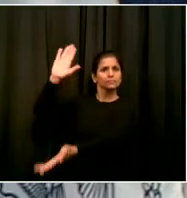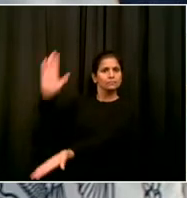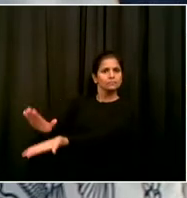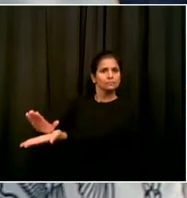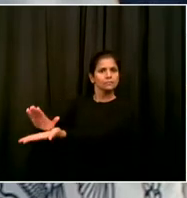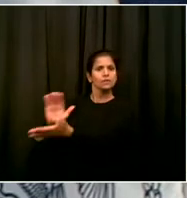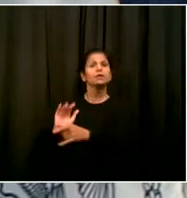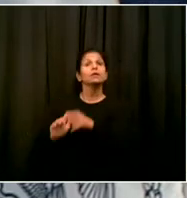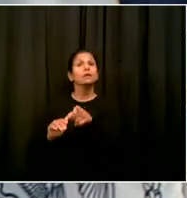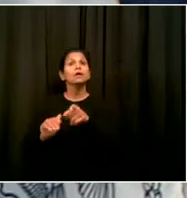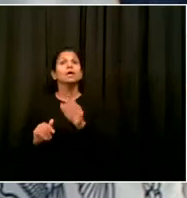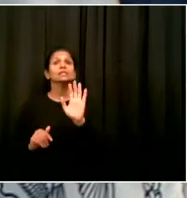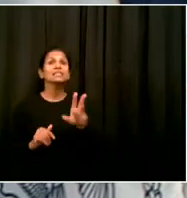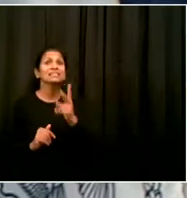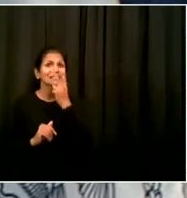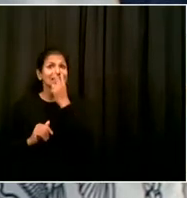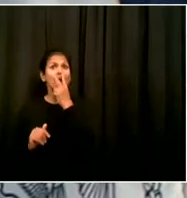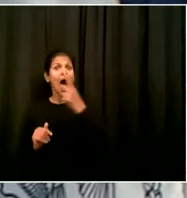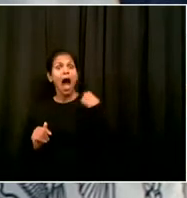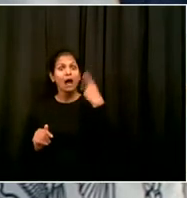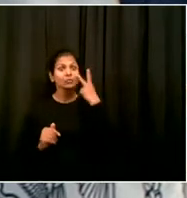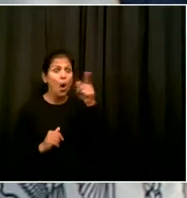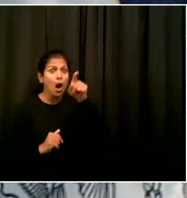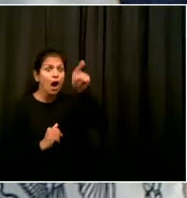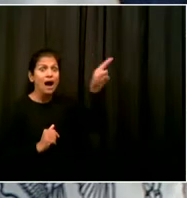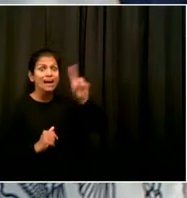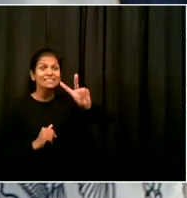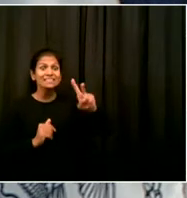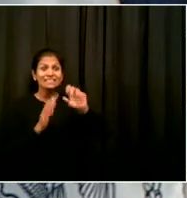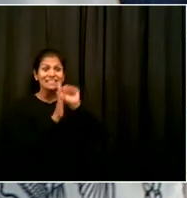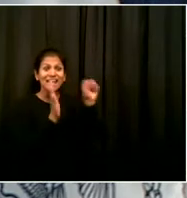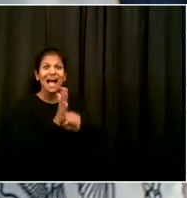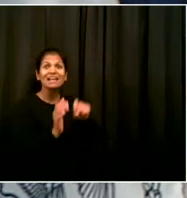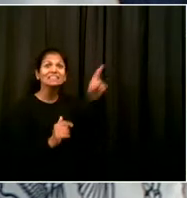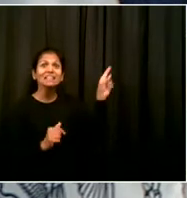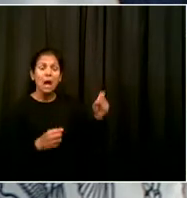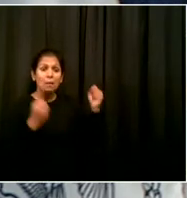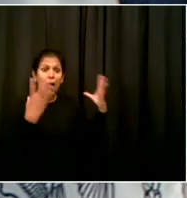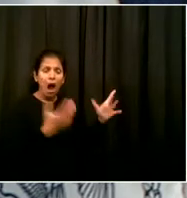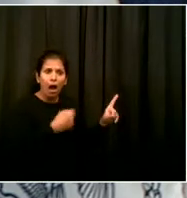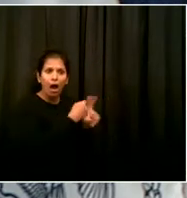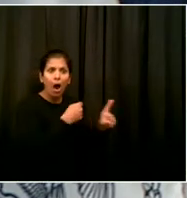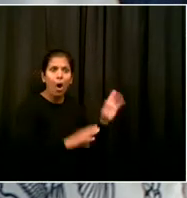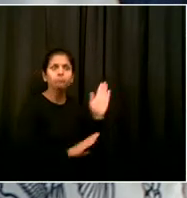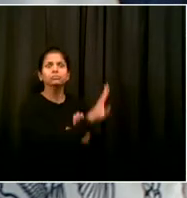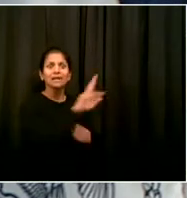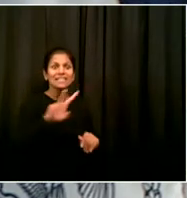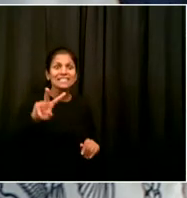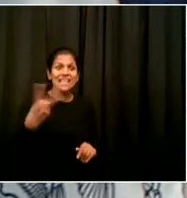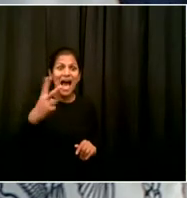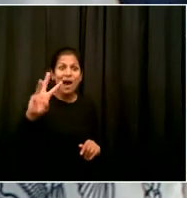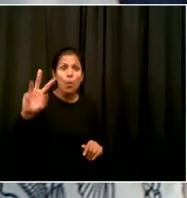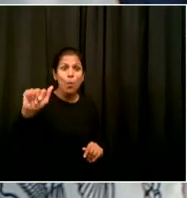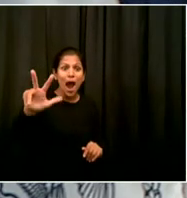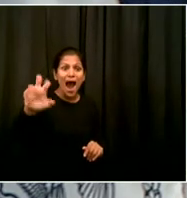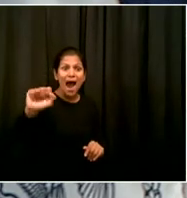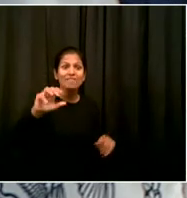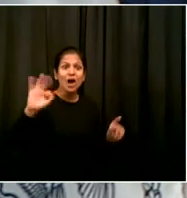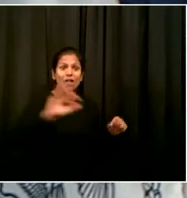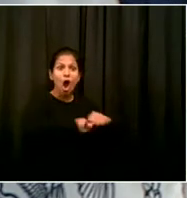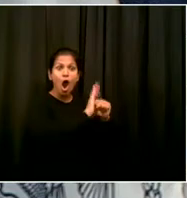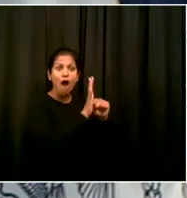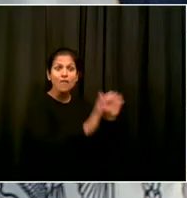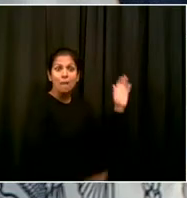can't let that happen here. So we have to be really smart about the choices we make. And the state ultimately decides, but I think what we're all